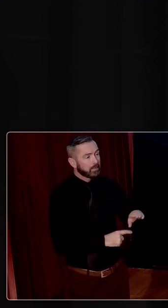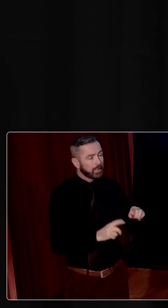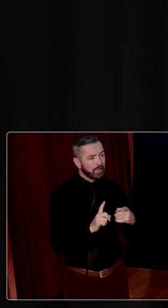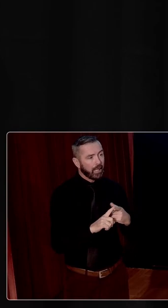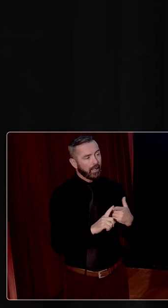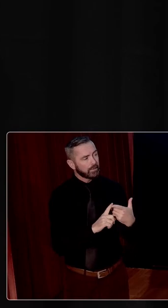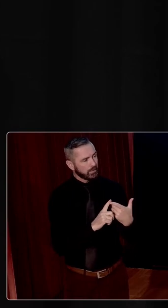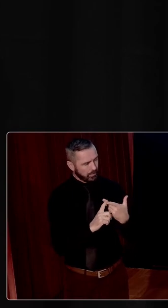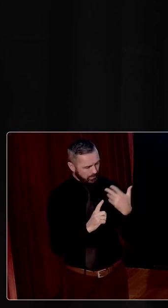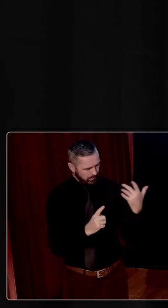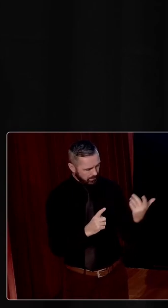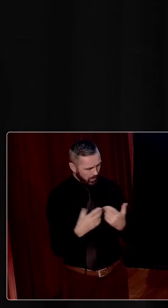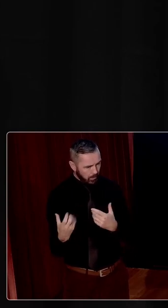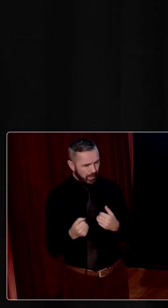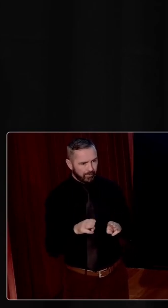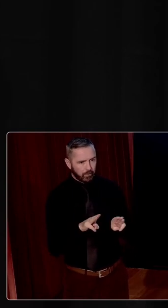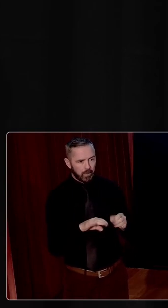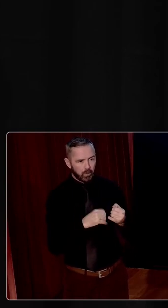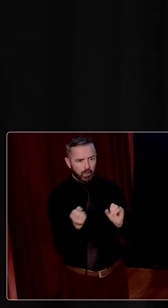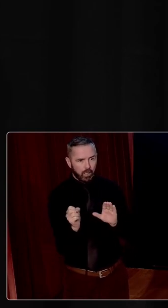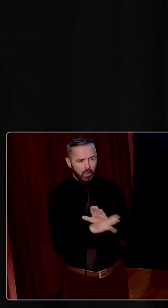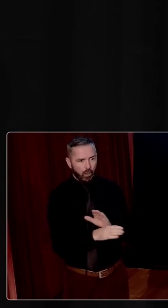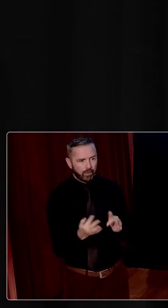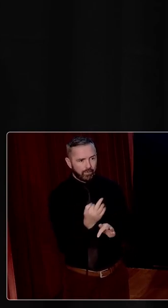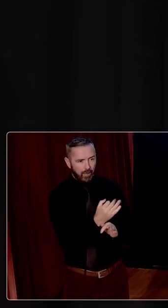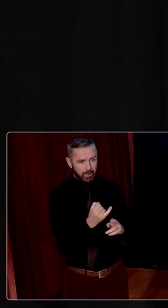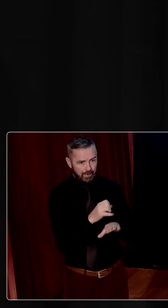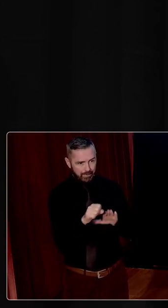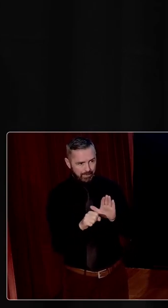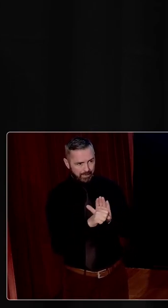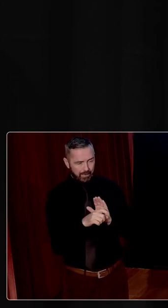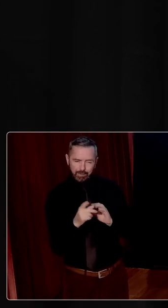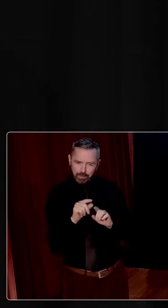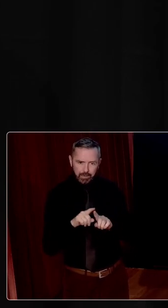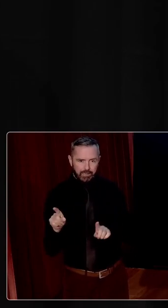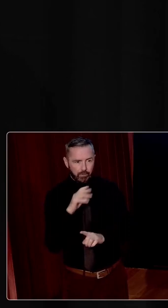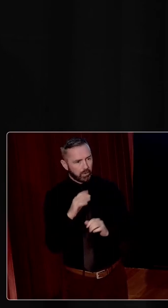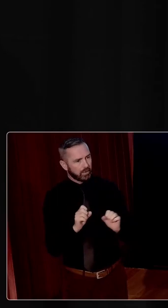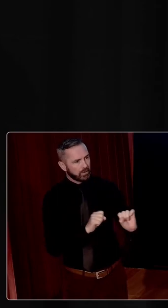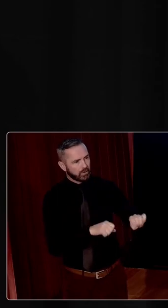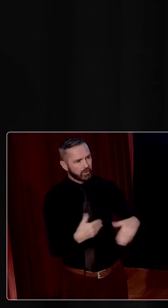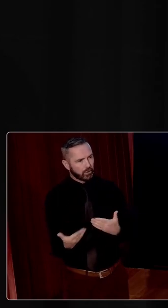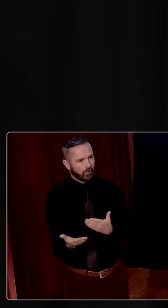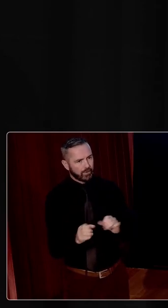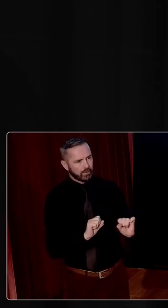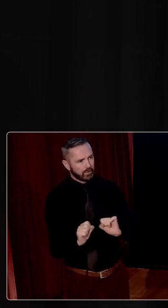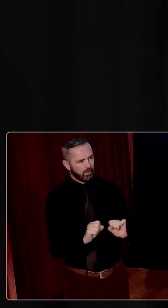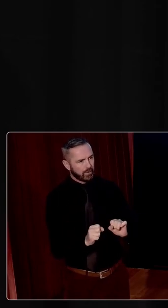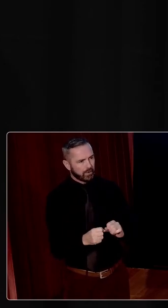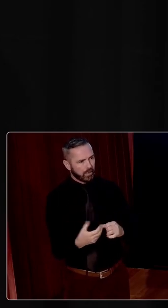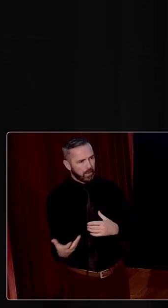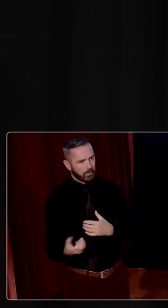people who lost family in the state. That's slightly different. But the service pensions, they are